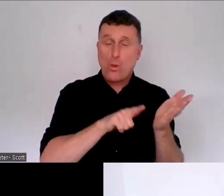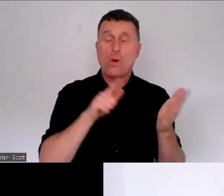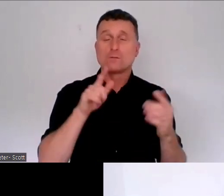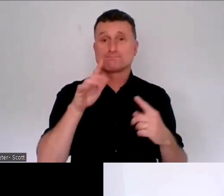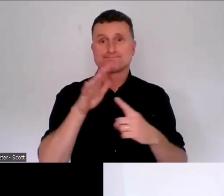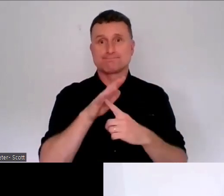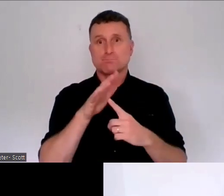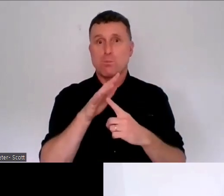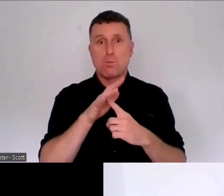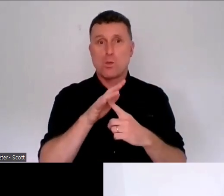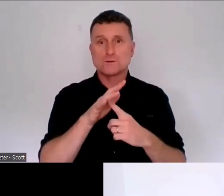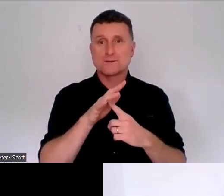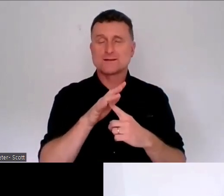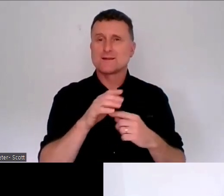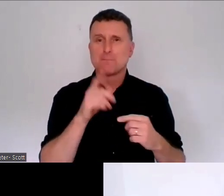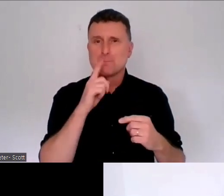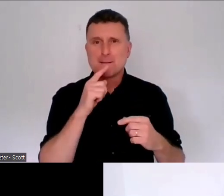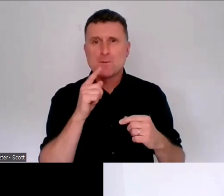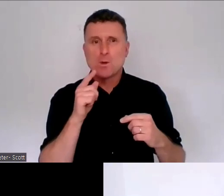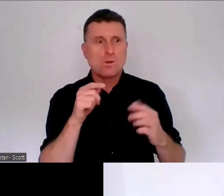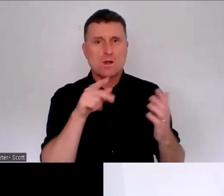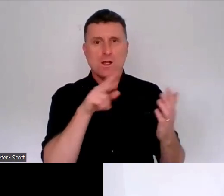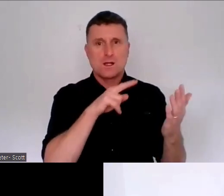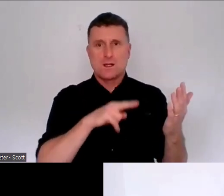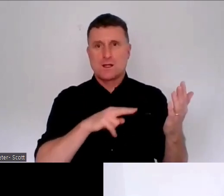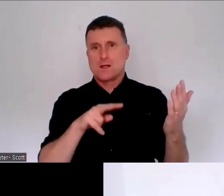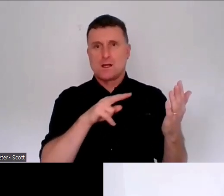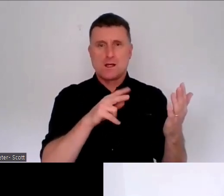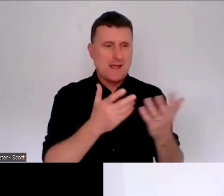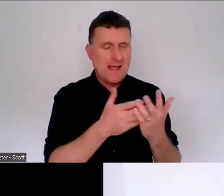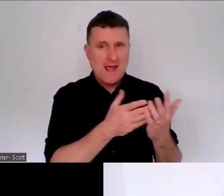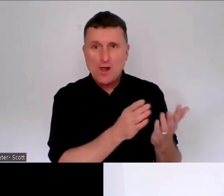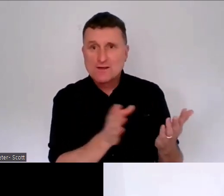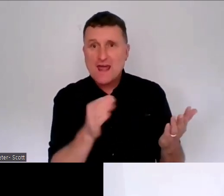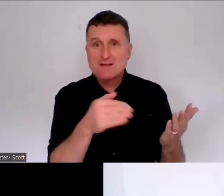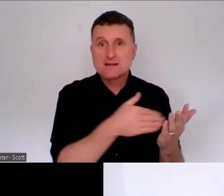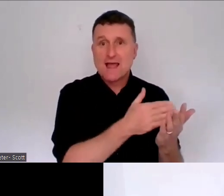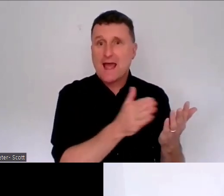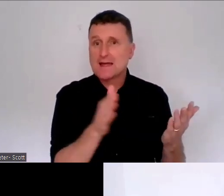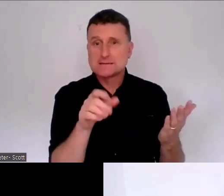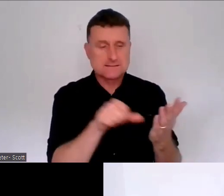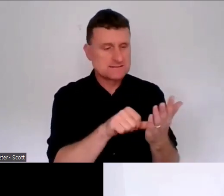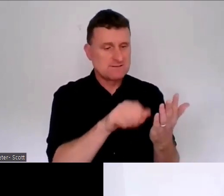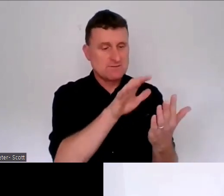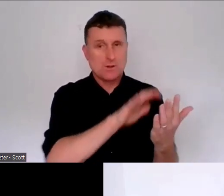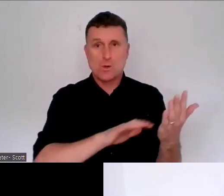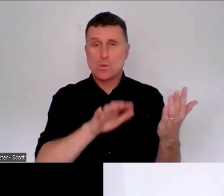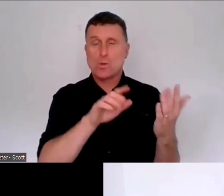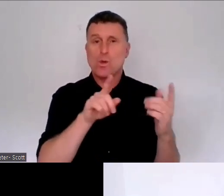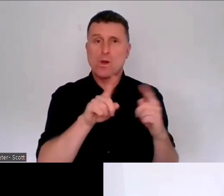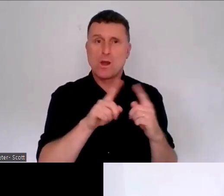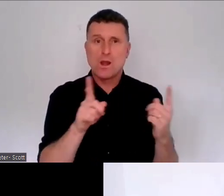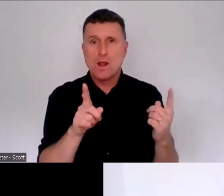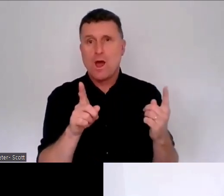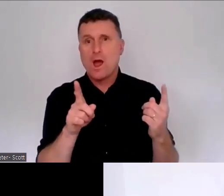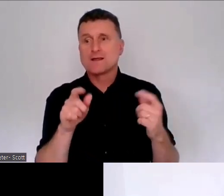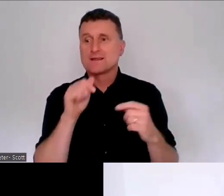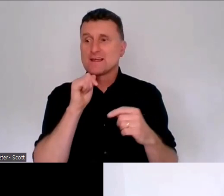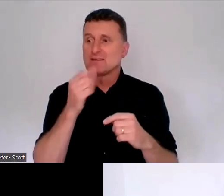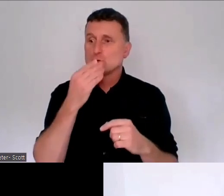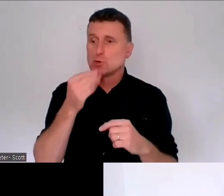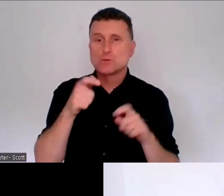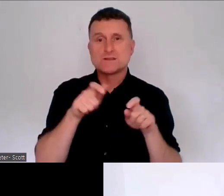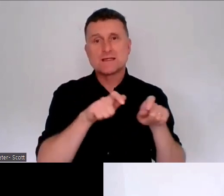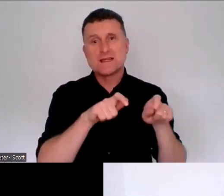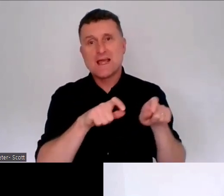can find them quite hard to navigate, particularly when in situations like the activation of enduring powers of attorney, they